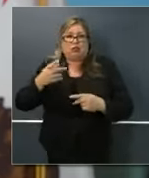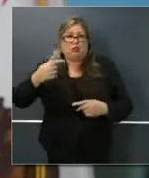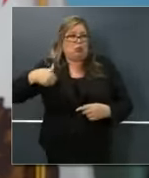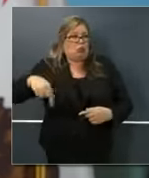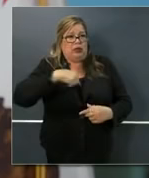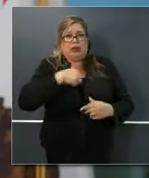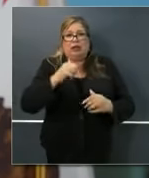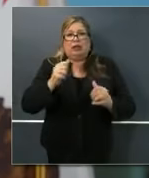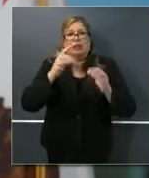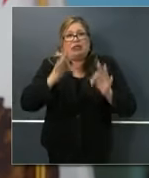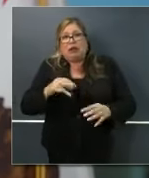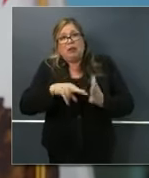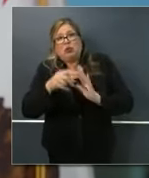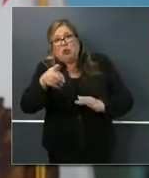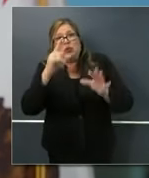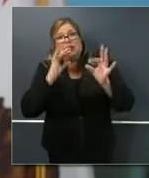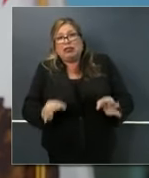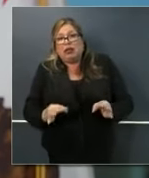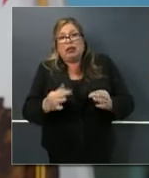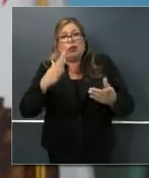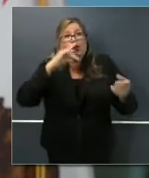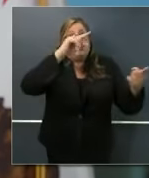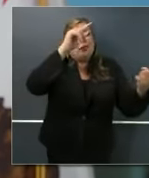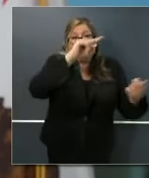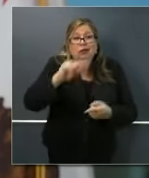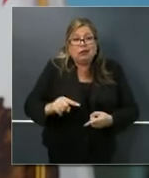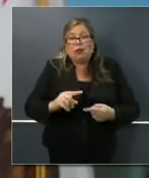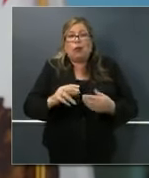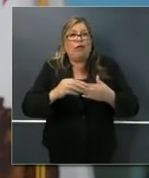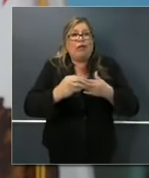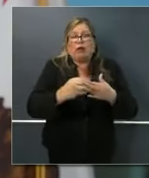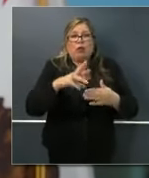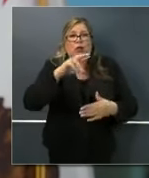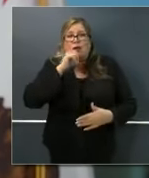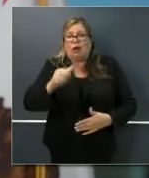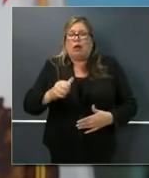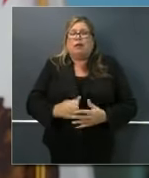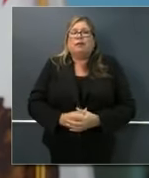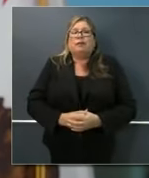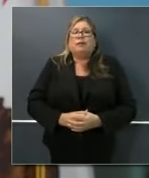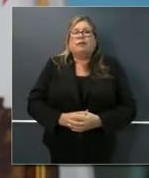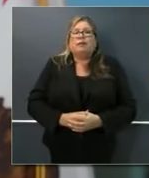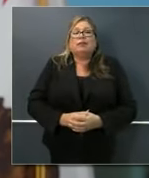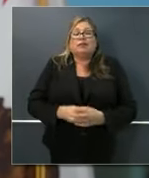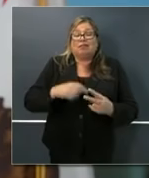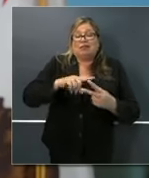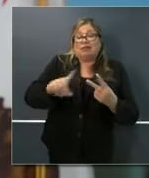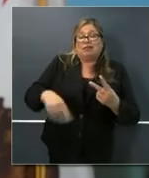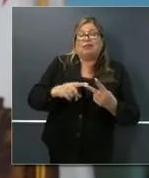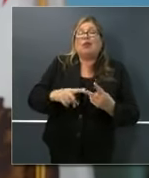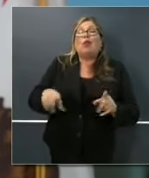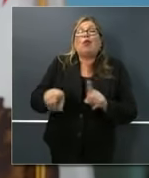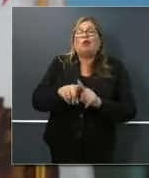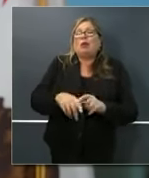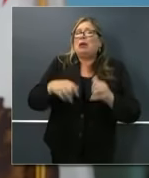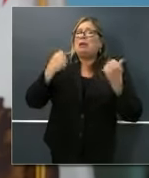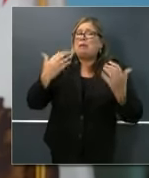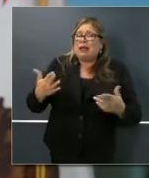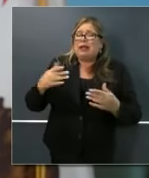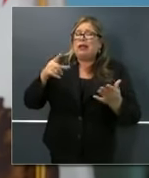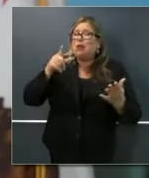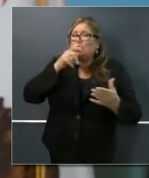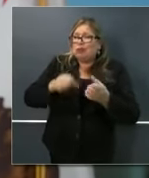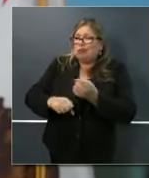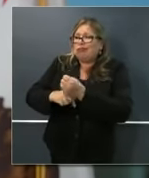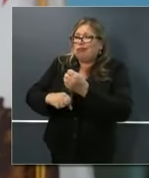As you know, Bernie Sanders, President Obama, Elizabeth Warren, Adam Schiff, many people have endorsed Joe Biden this week. More than a month